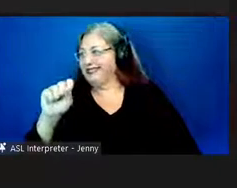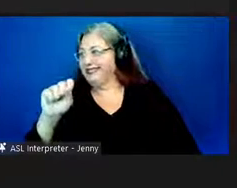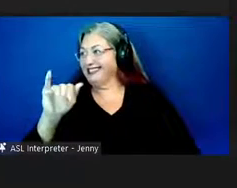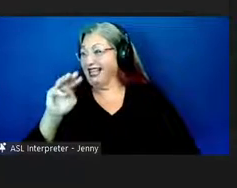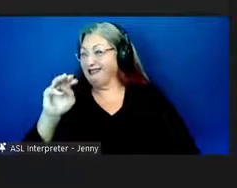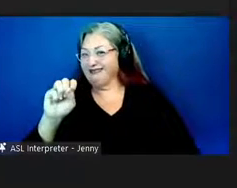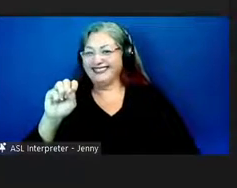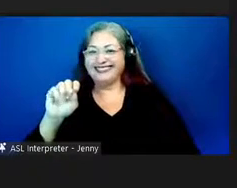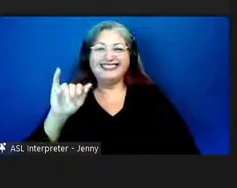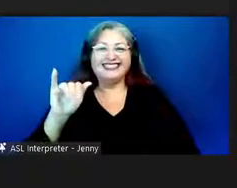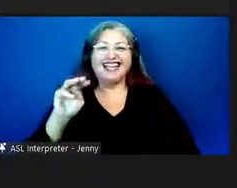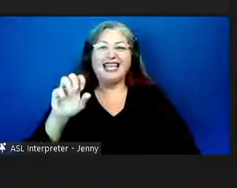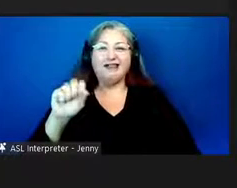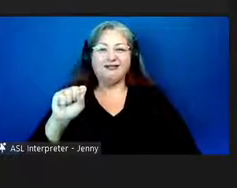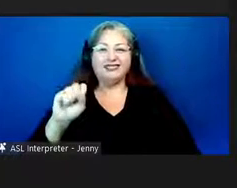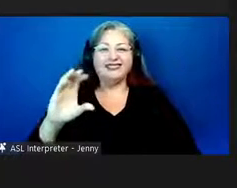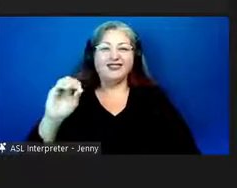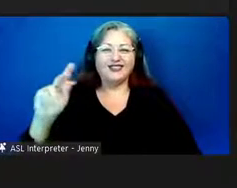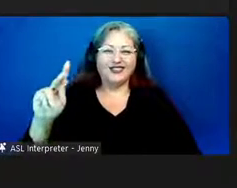james